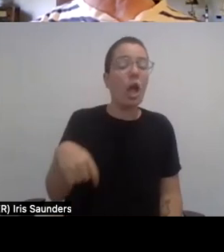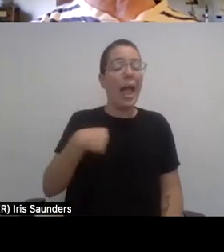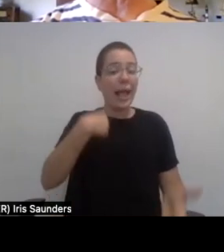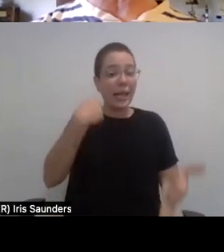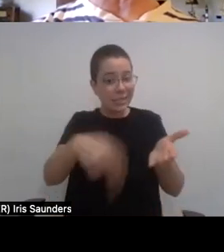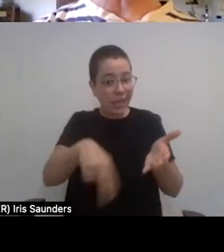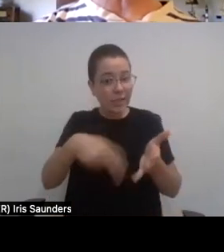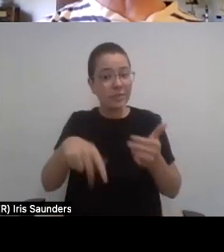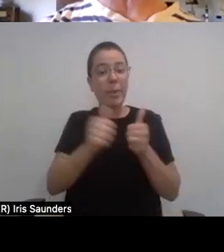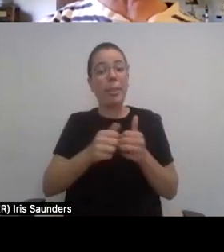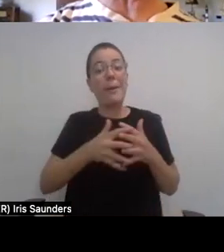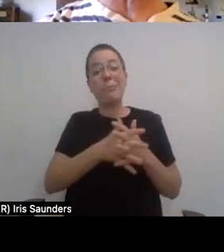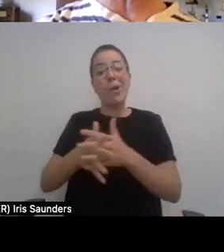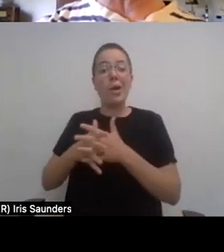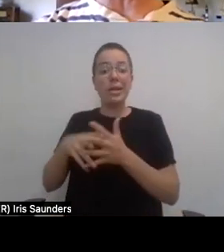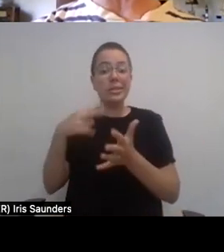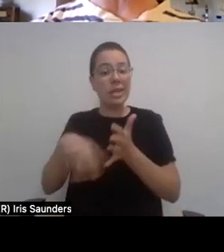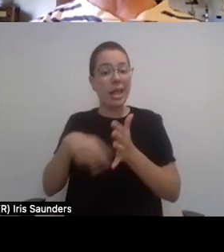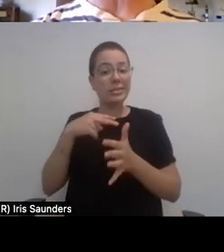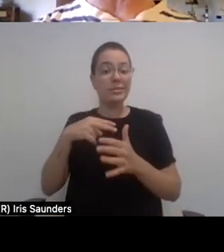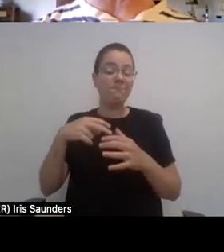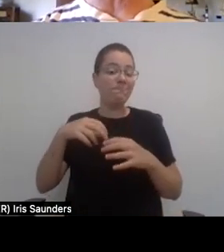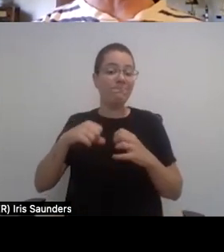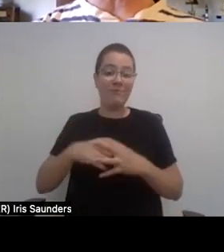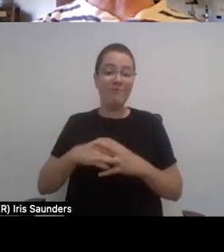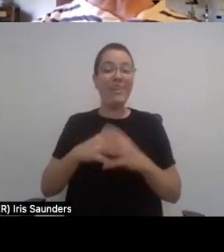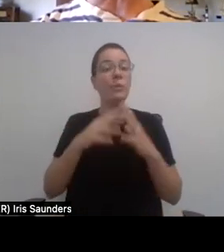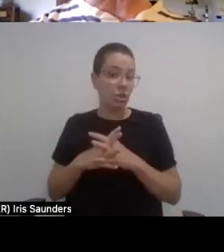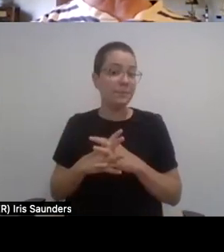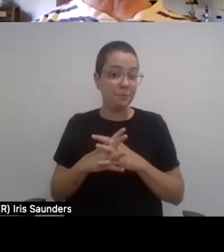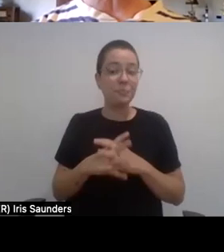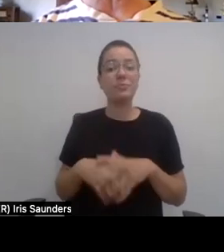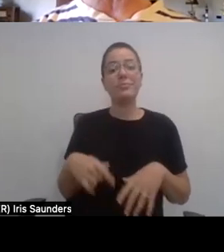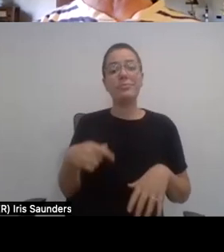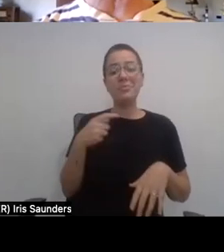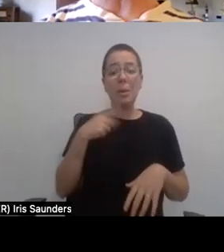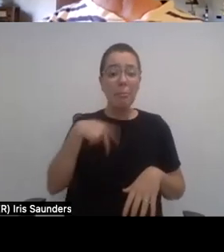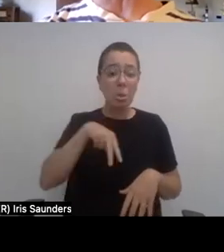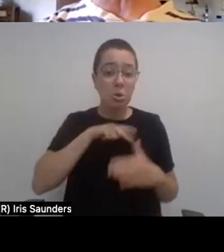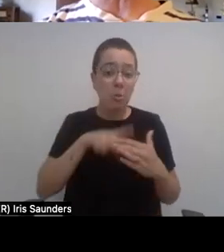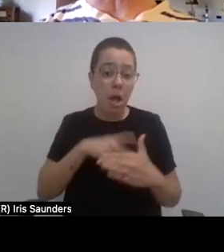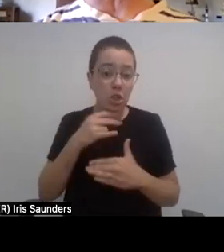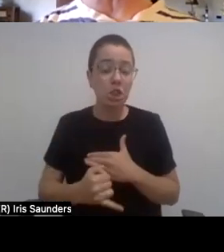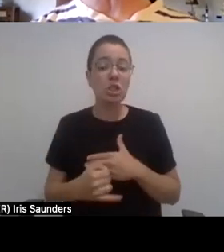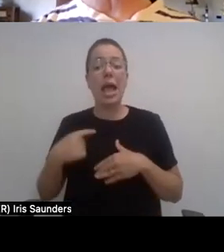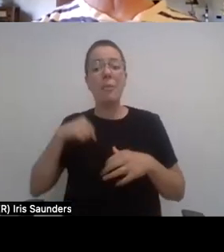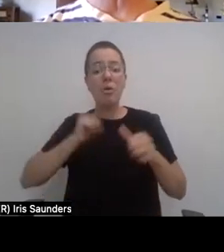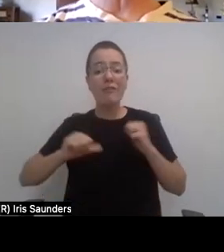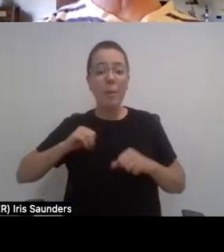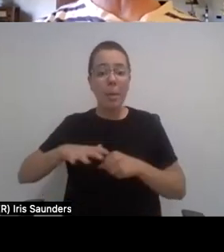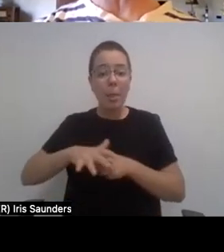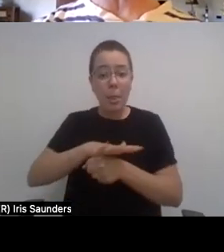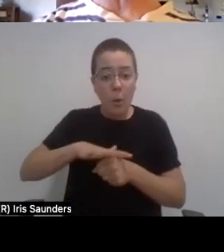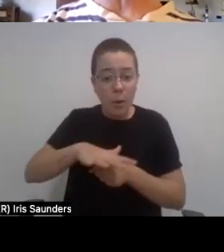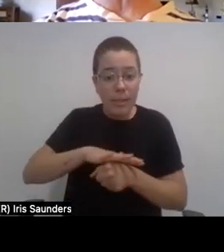American Dance Wheels Foundation. I do personal projects. I perform locally with Circovation